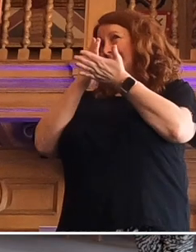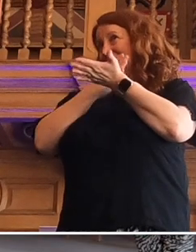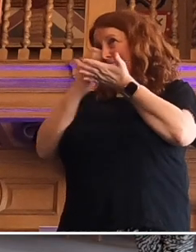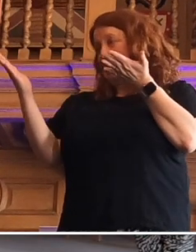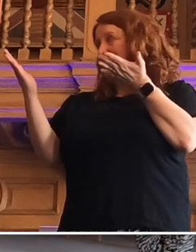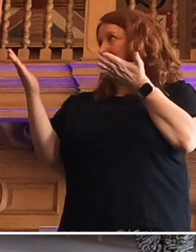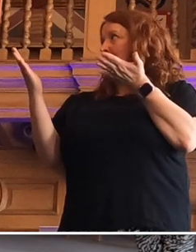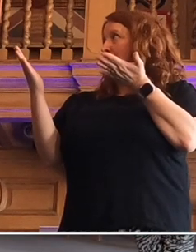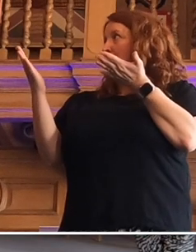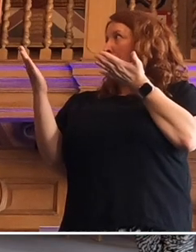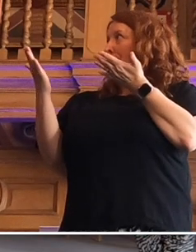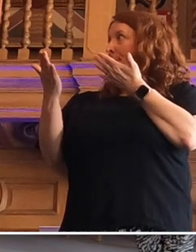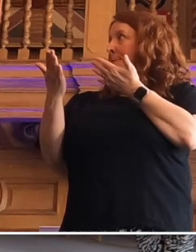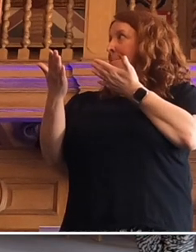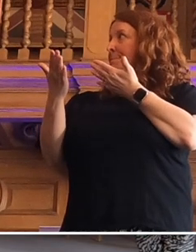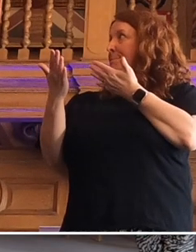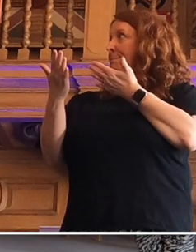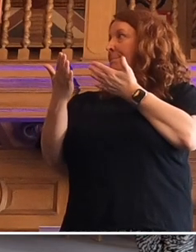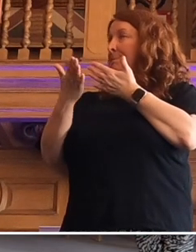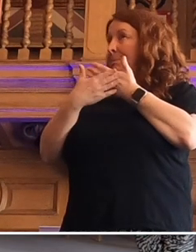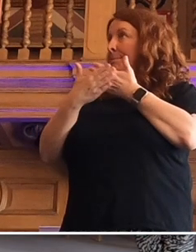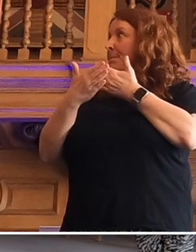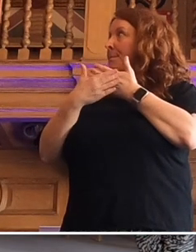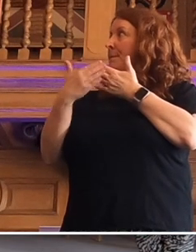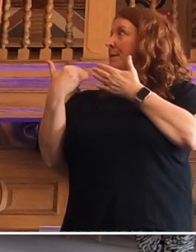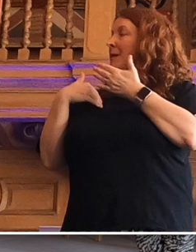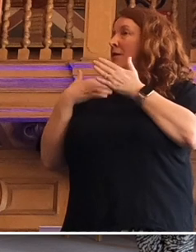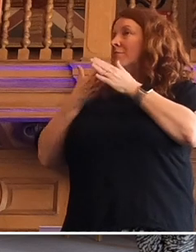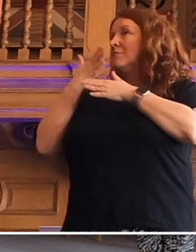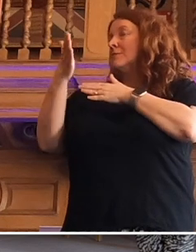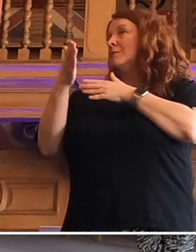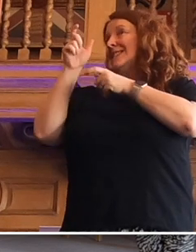And more people are having resort to citizens' advice.